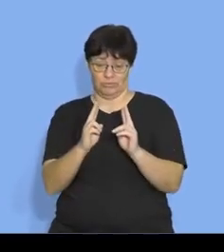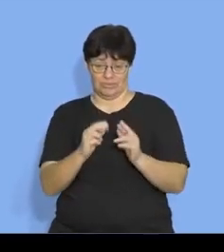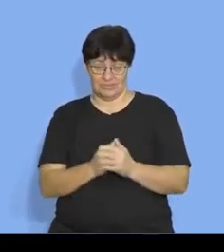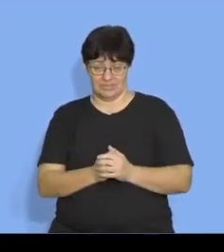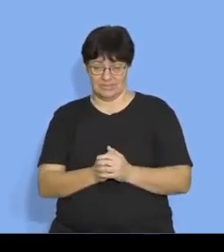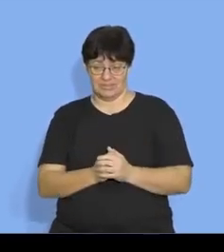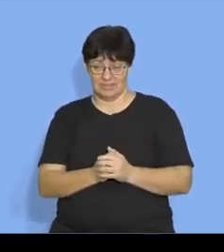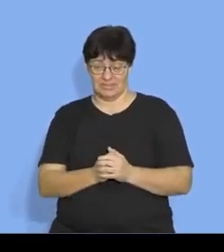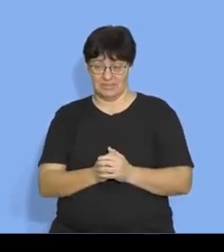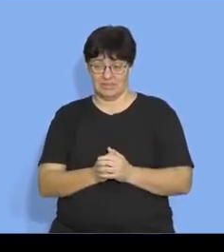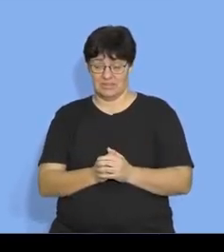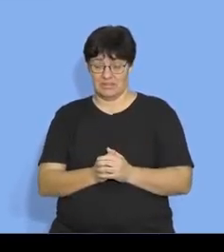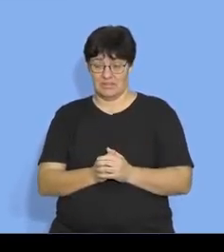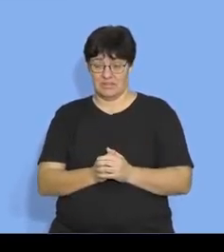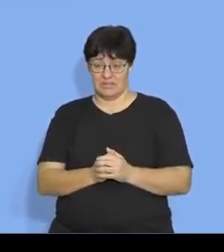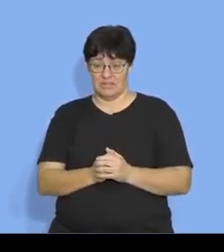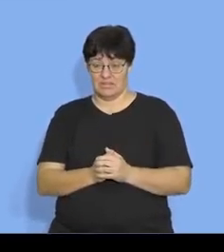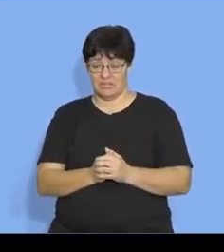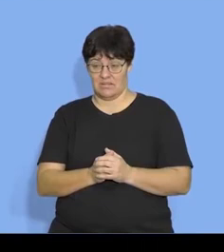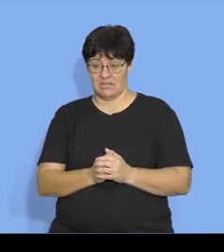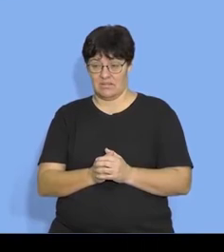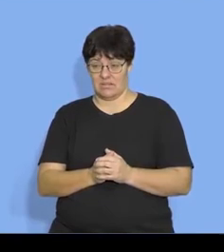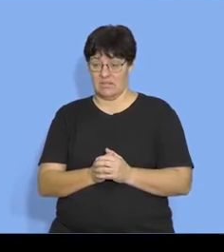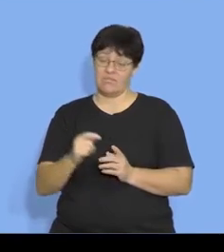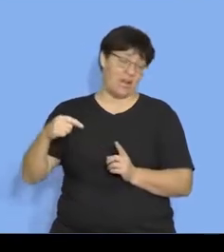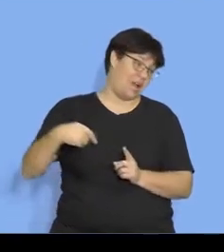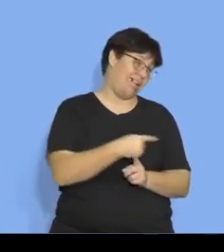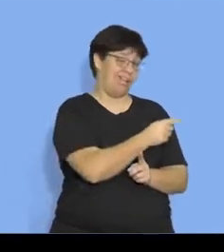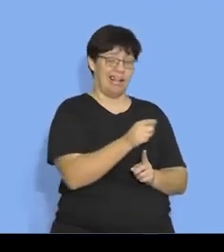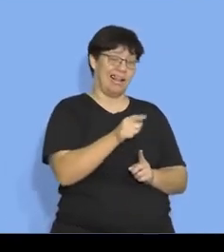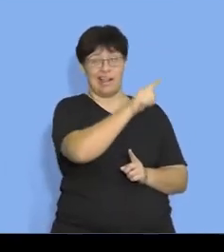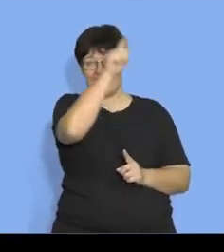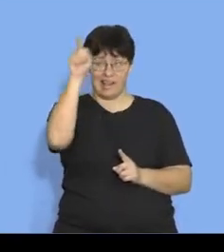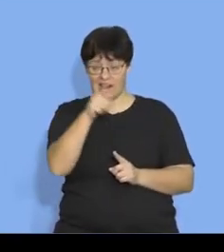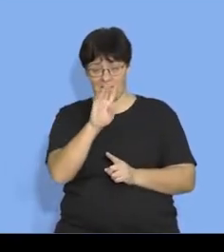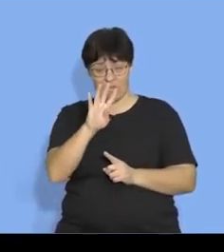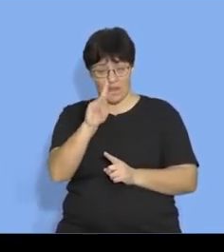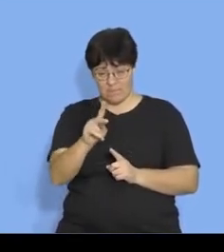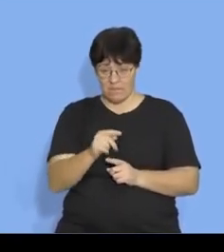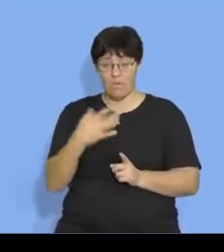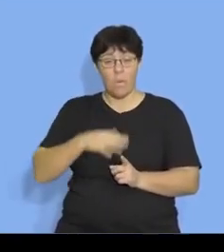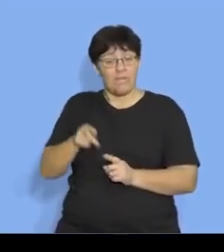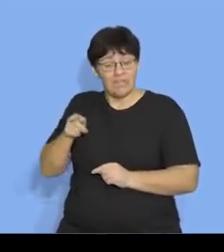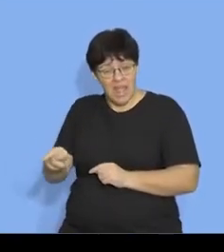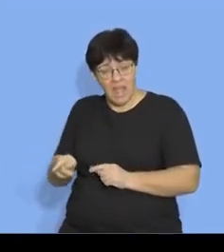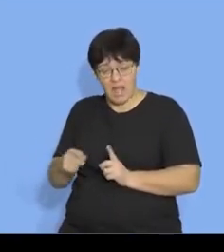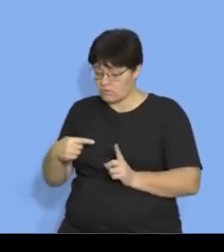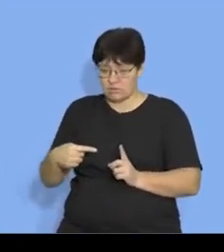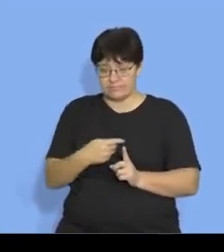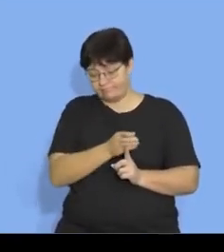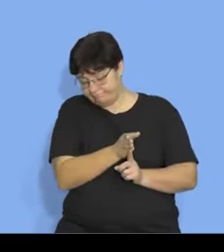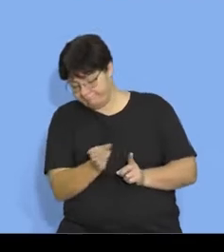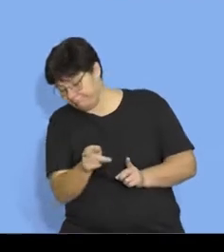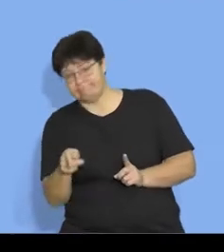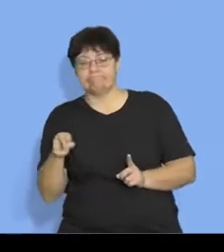short so instead of doing that doing whole four kilometer route if she wanted to get here she